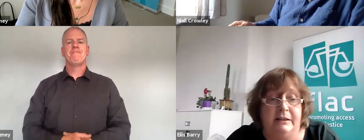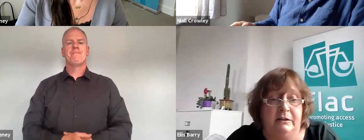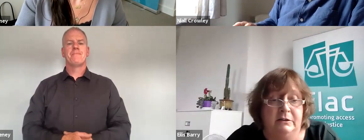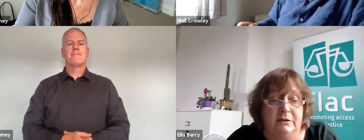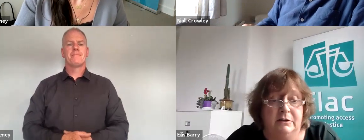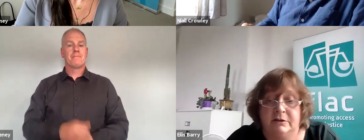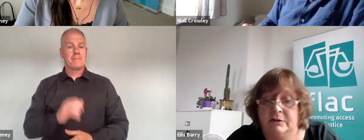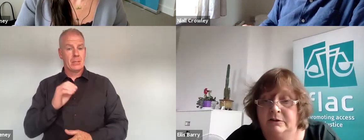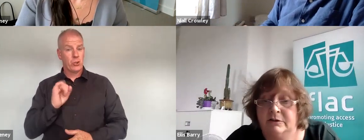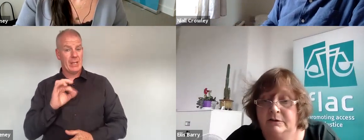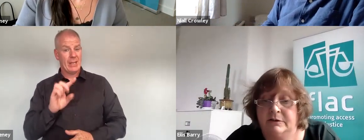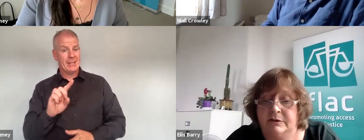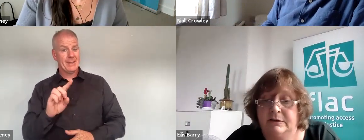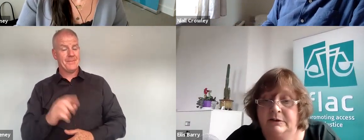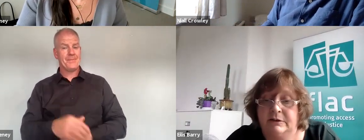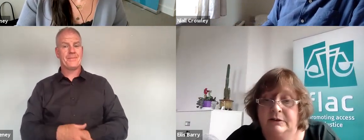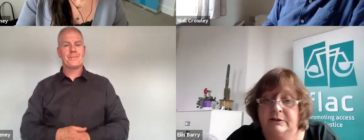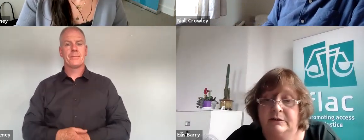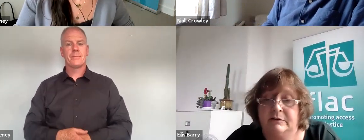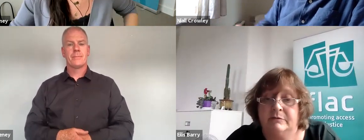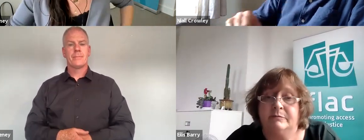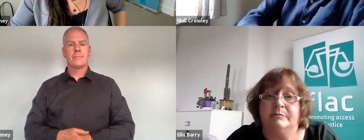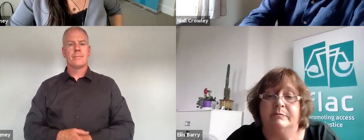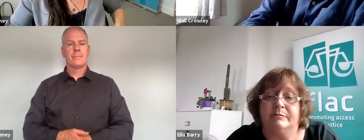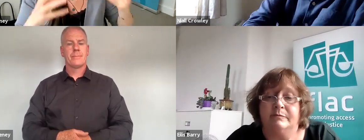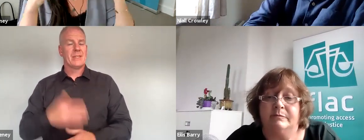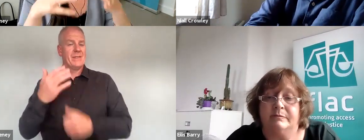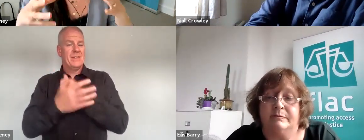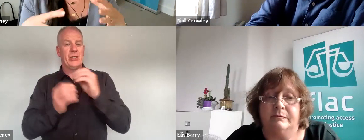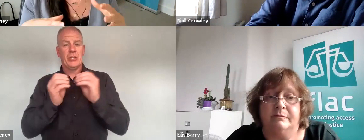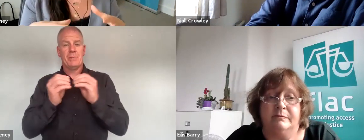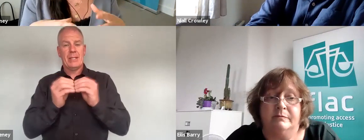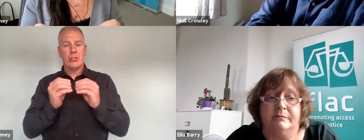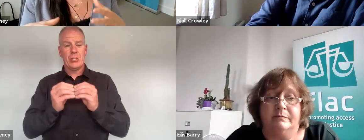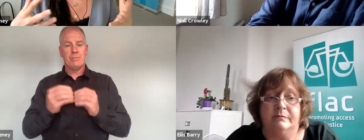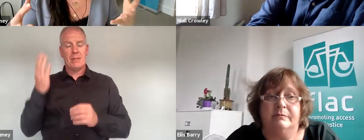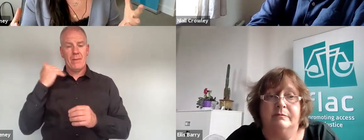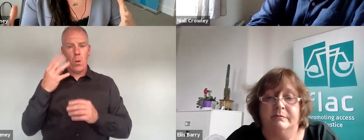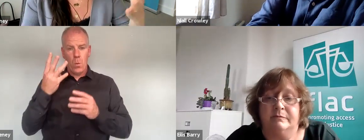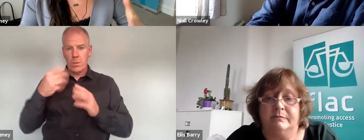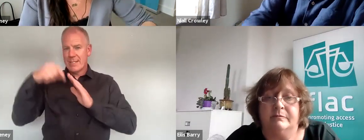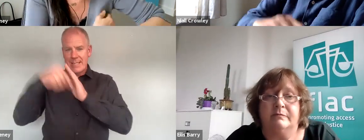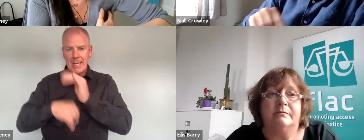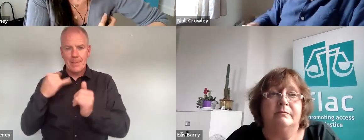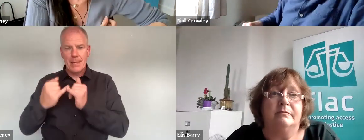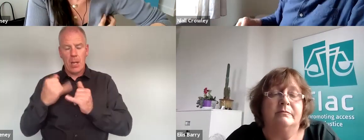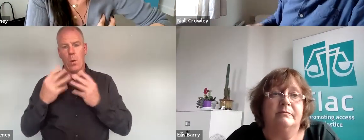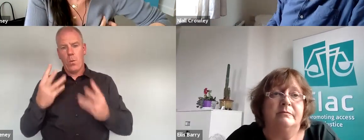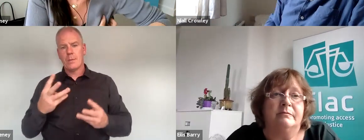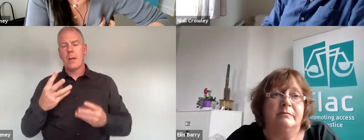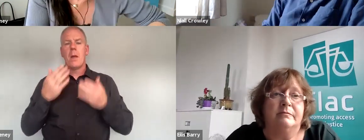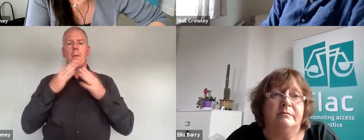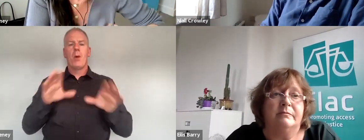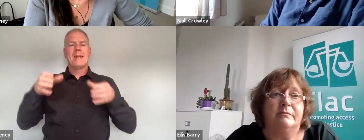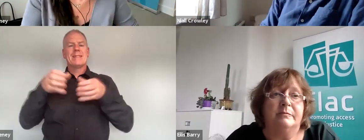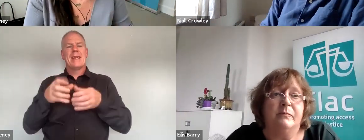Sinead well I think the I mean I touched on I suppose I wanted to go into detail on just one which was the public sector